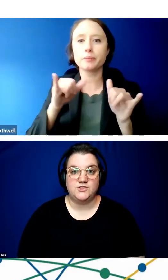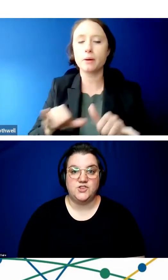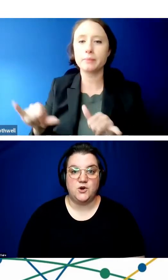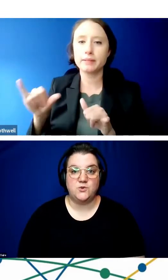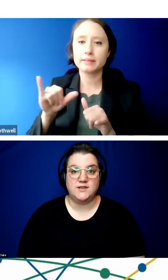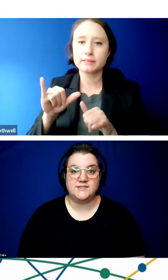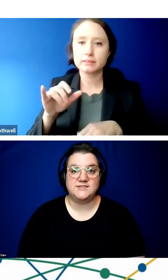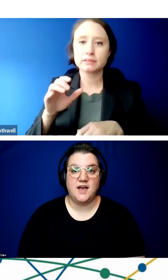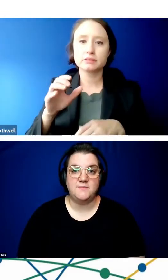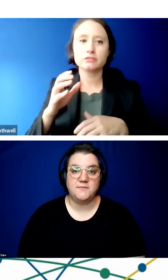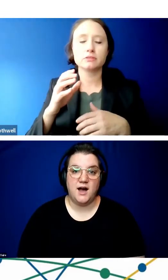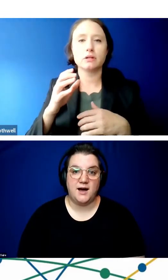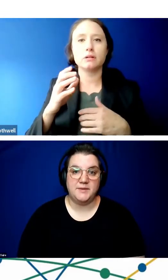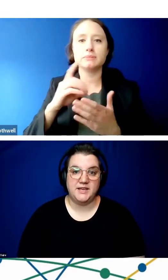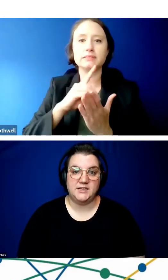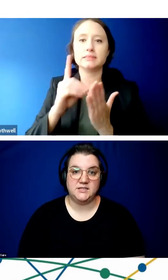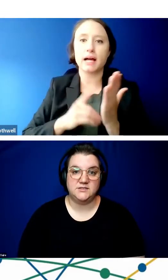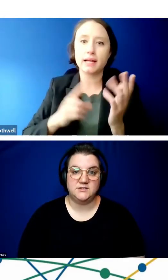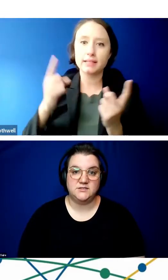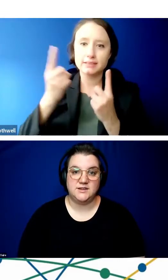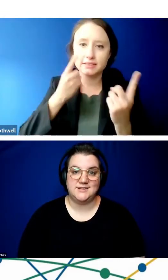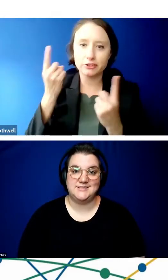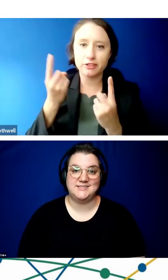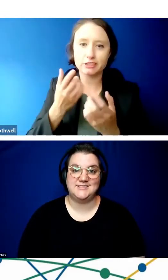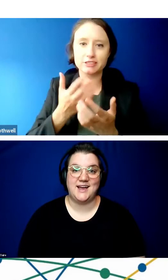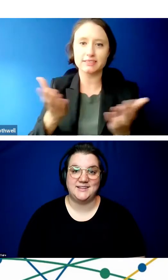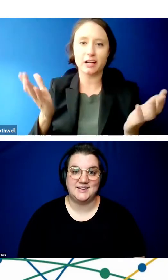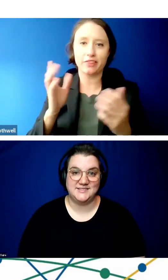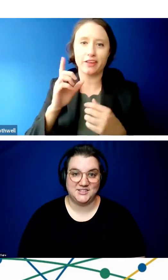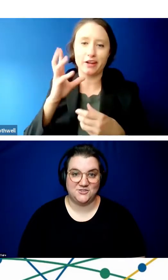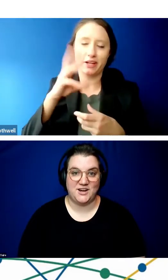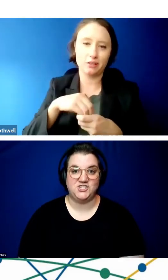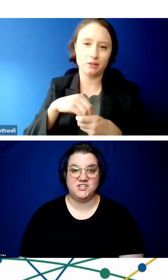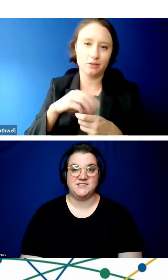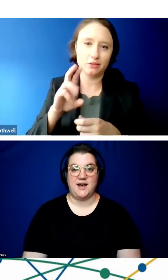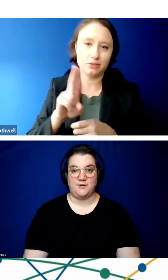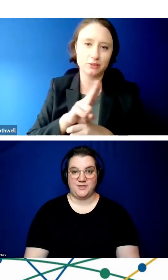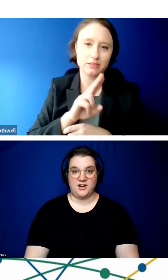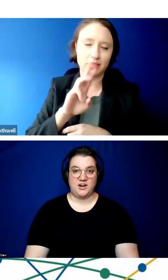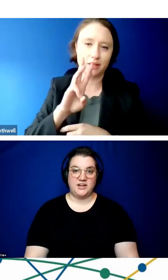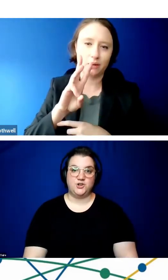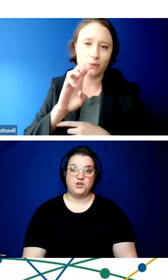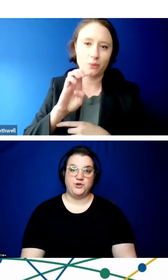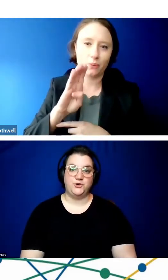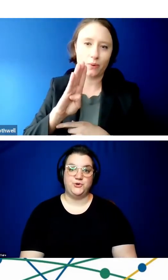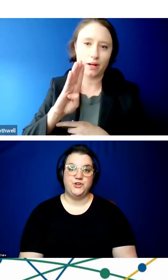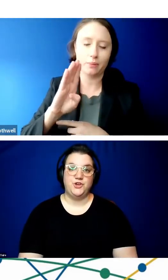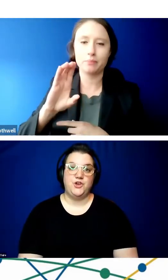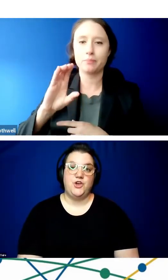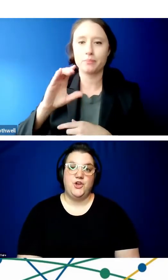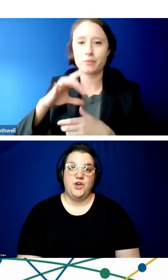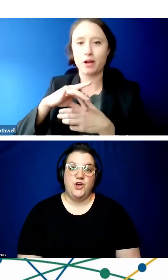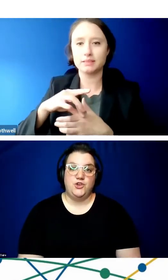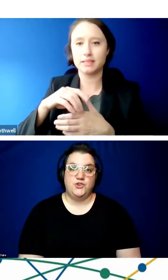So, some common design considerations out there include